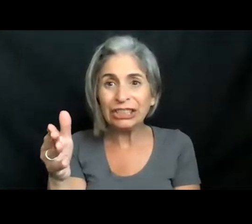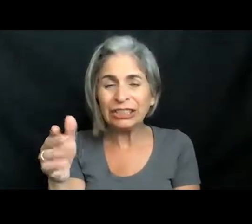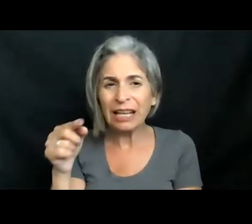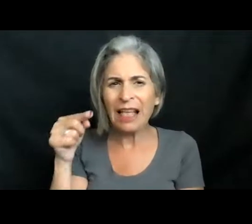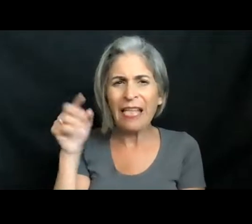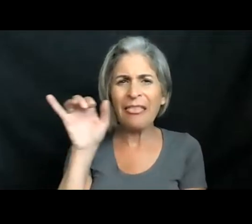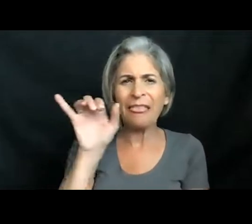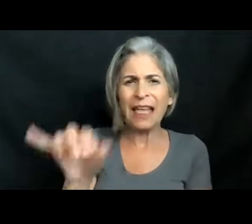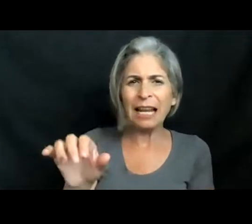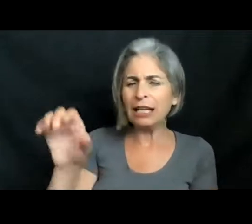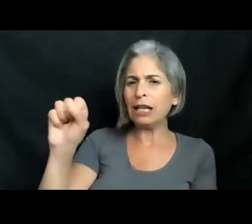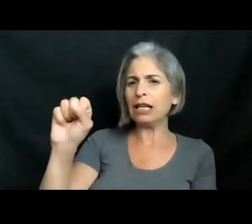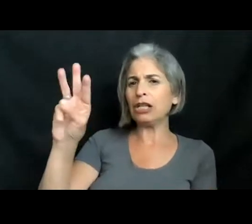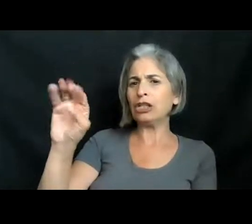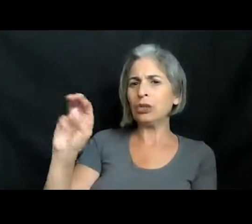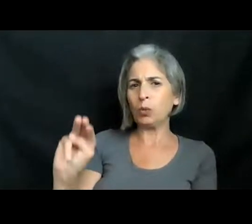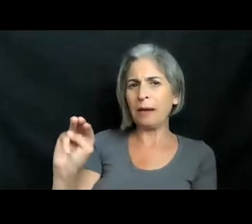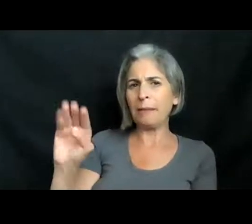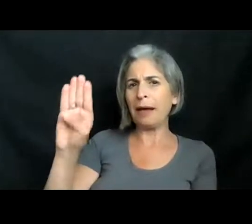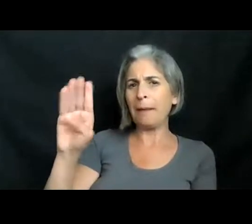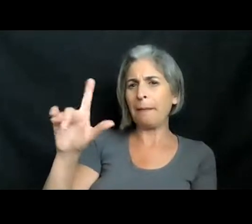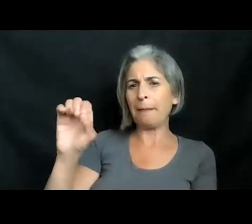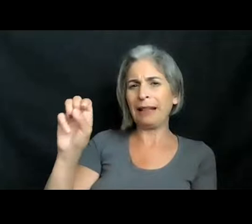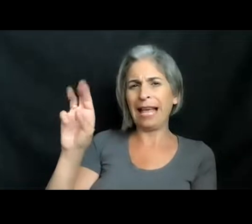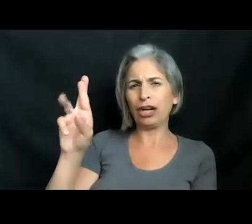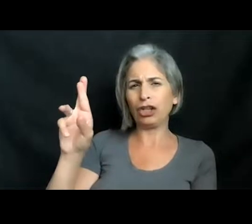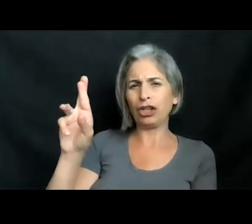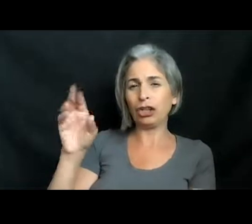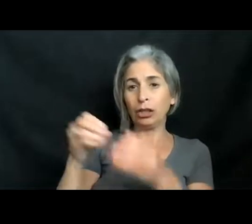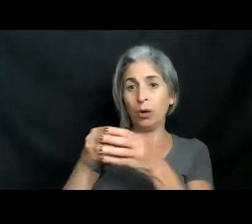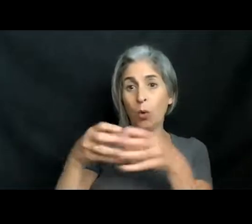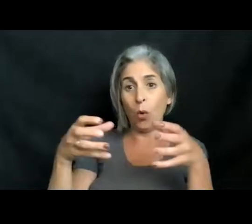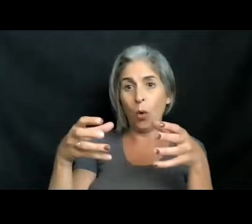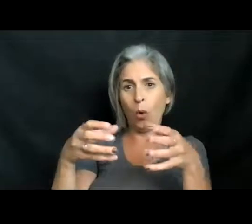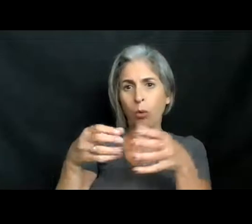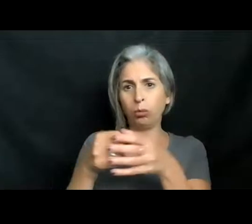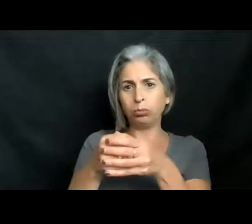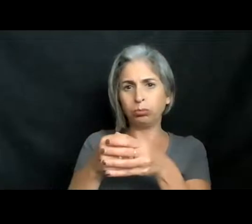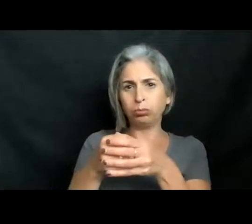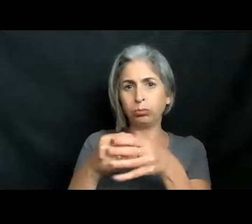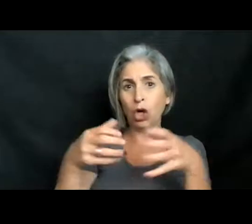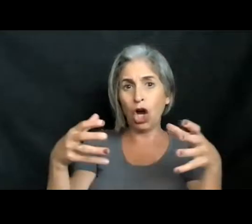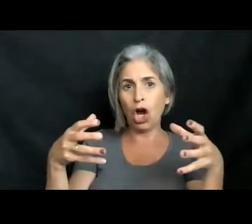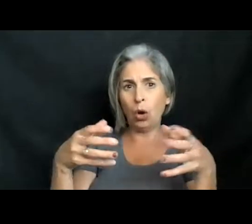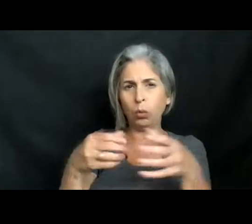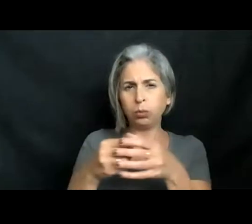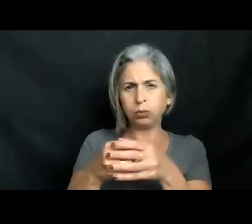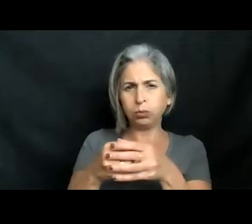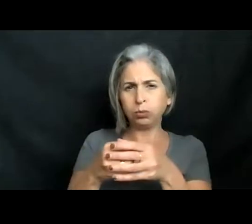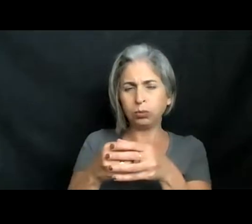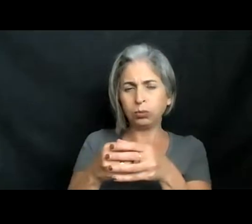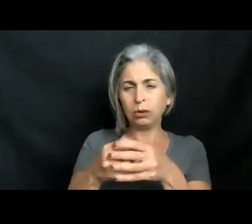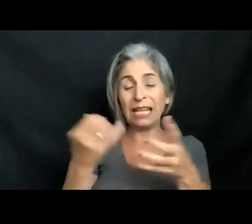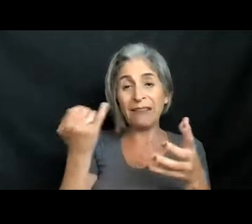So fish have this thing called a swim bladder that will inflate and deflate to help them with their buoyancy to make it so if they want to float,